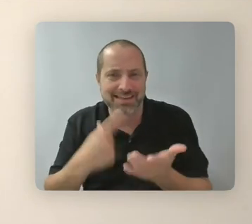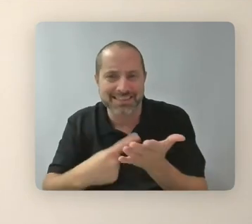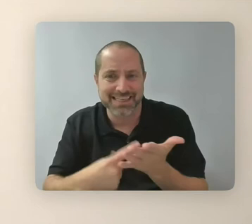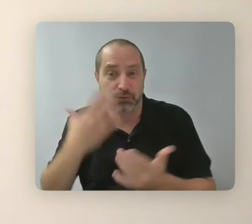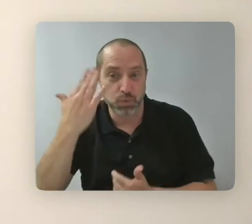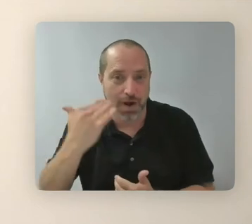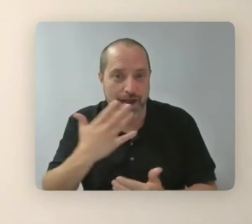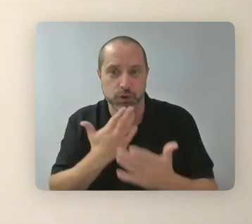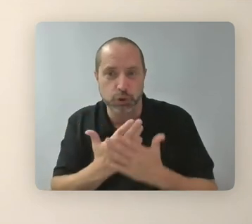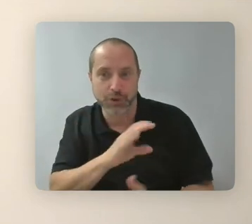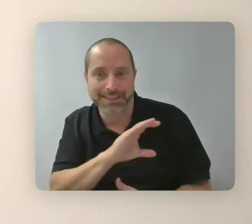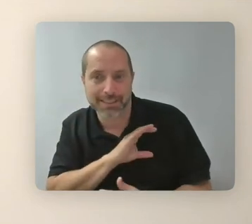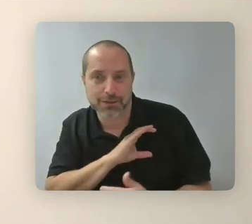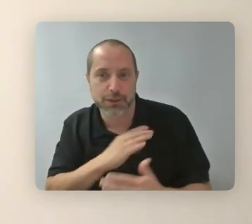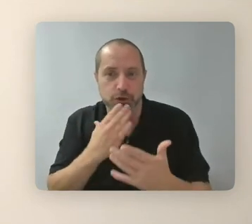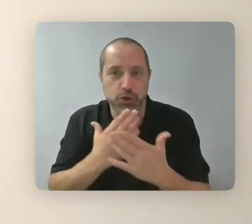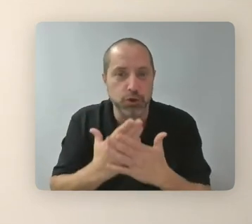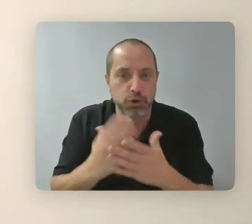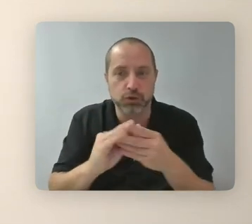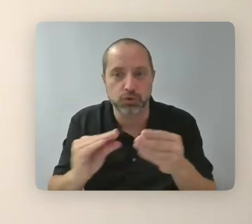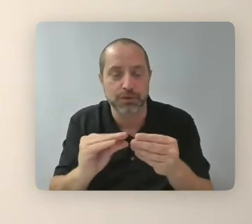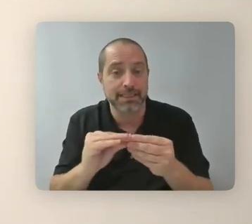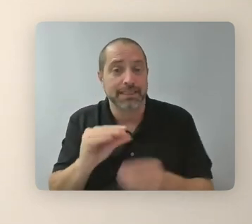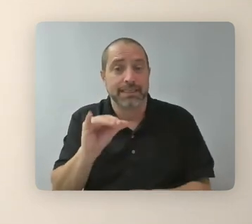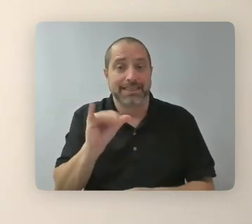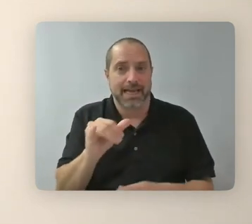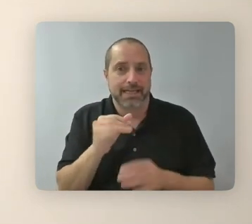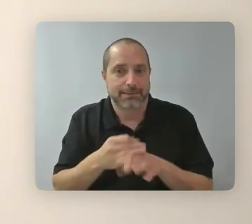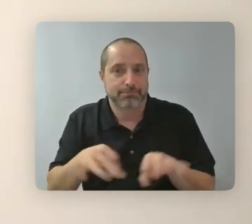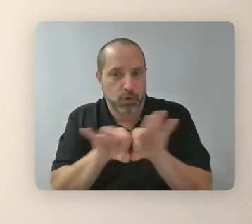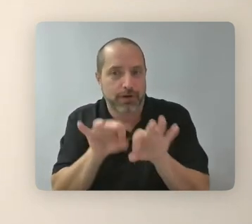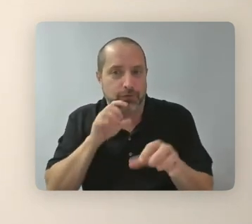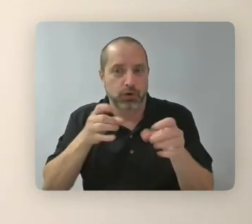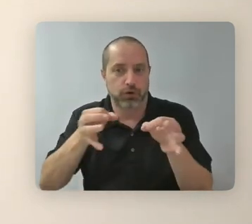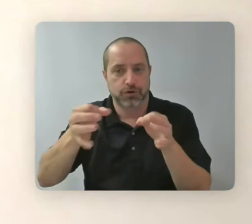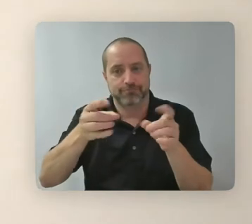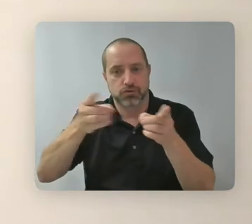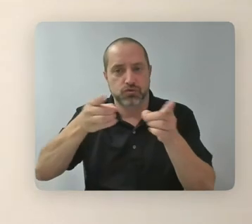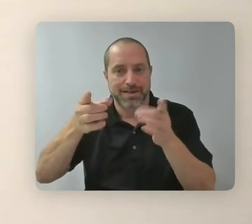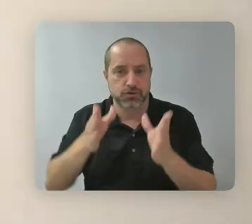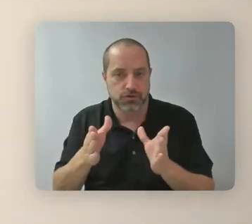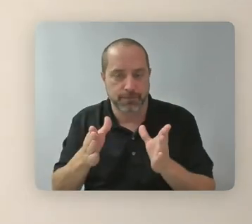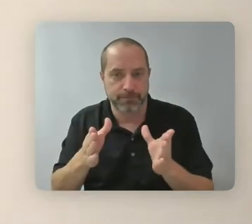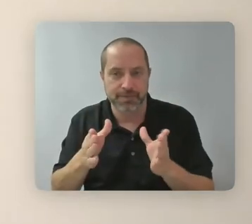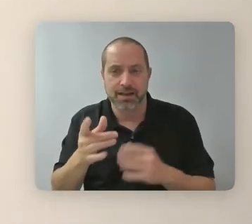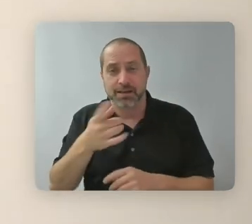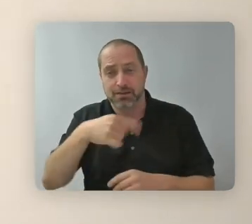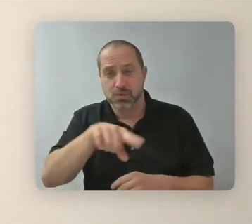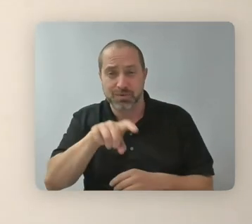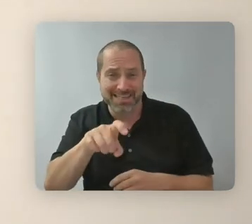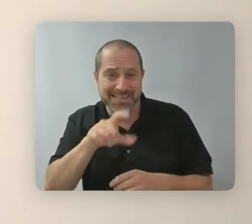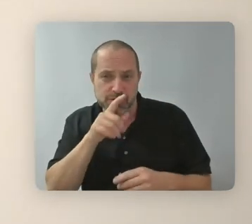components of directing. So I just think we need to be nurturing that the talent